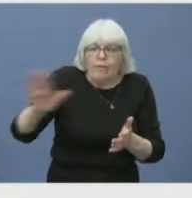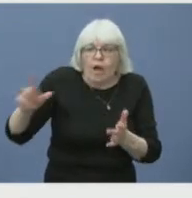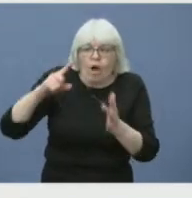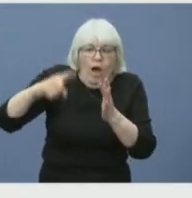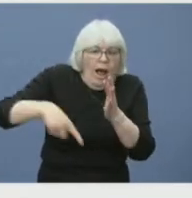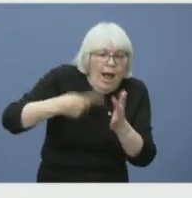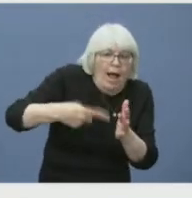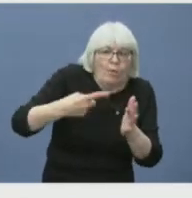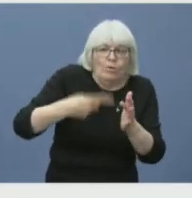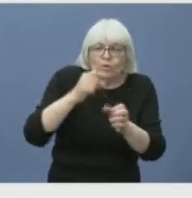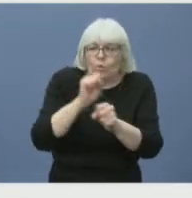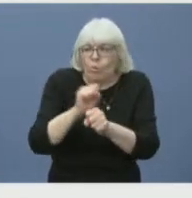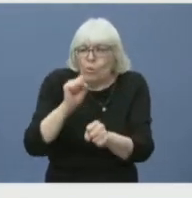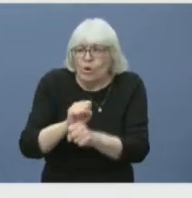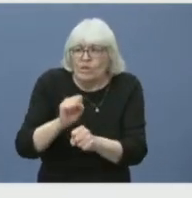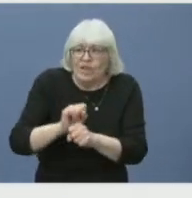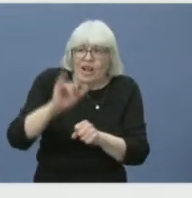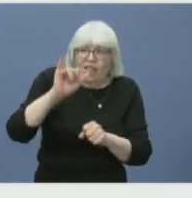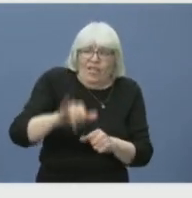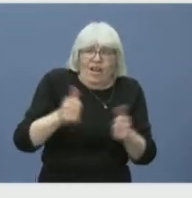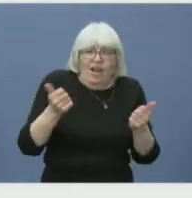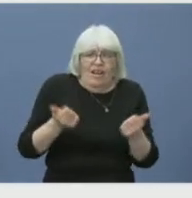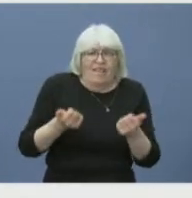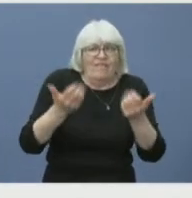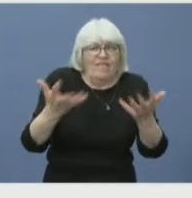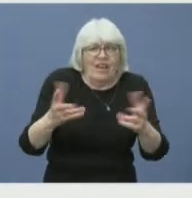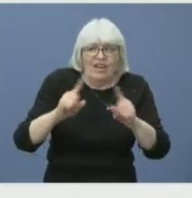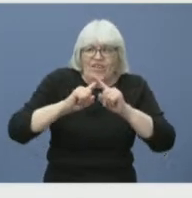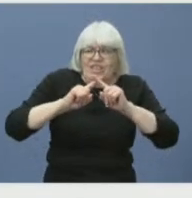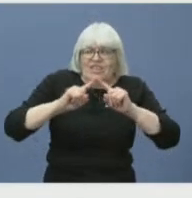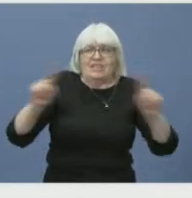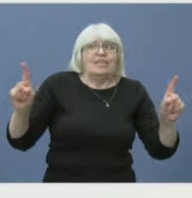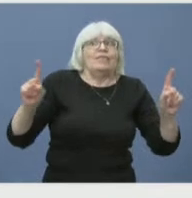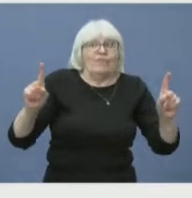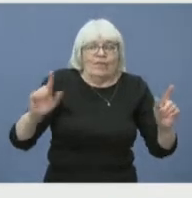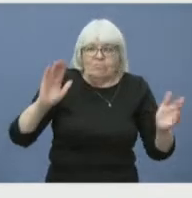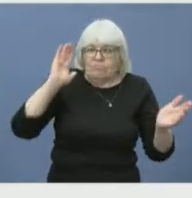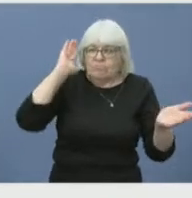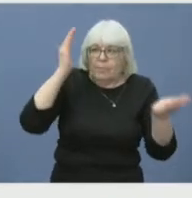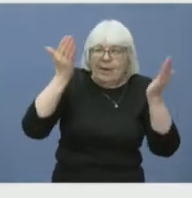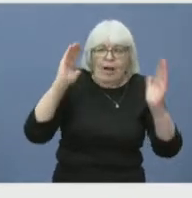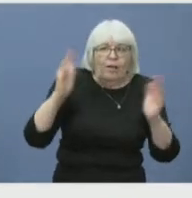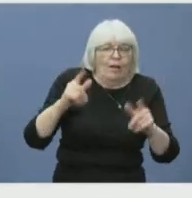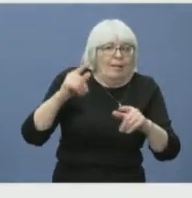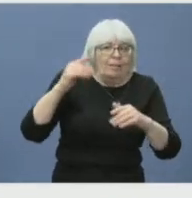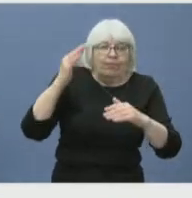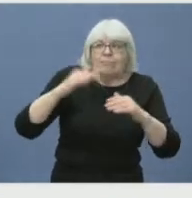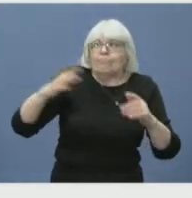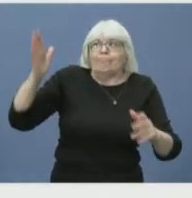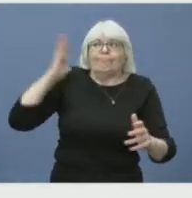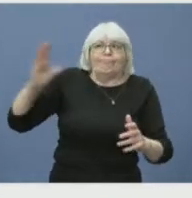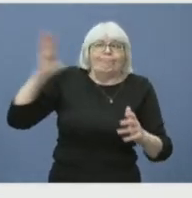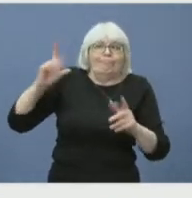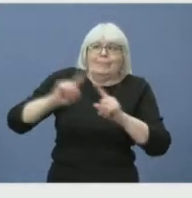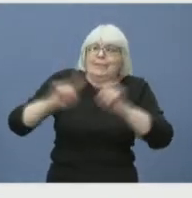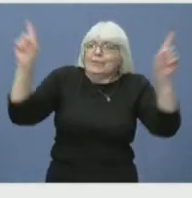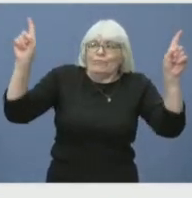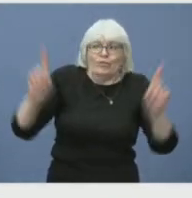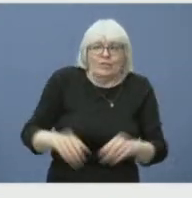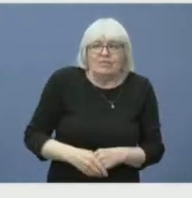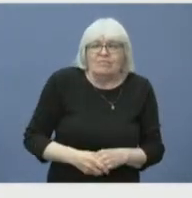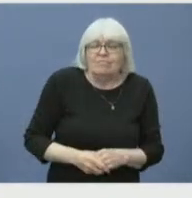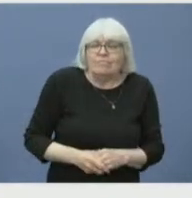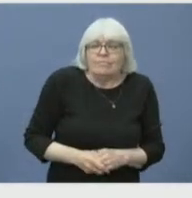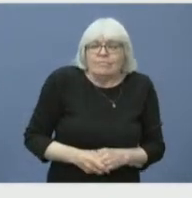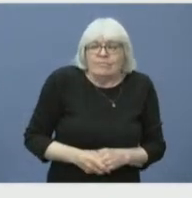fire was extremely different than anything we've ever seen in the province of Nova Scotia in recent history. So what we also did this time, we did a